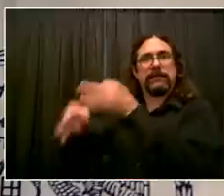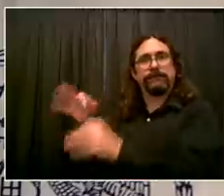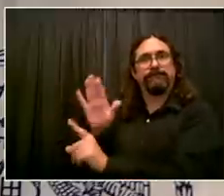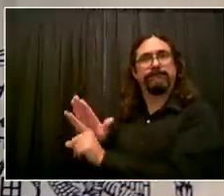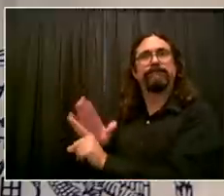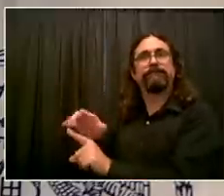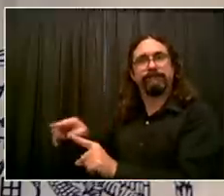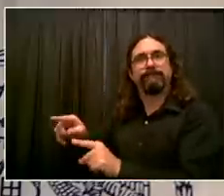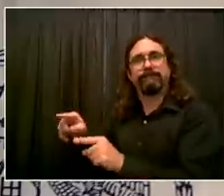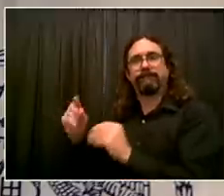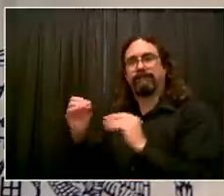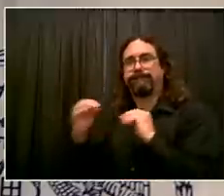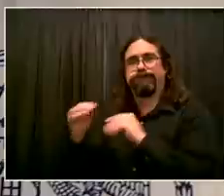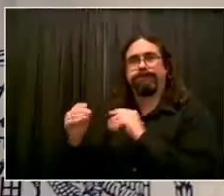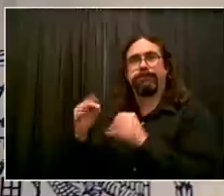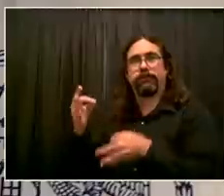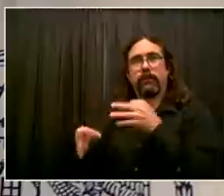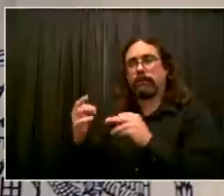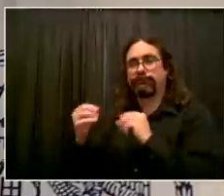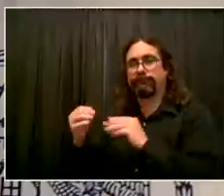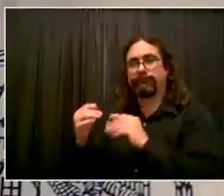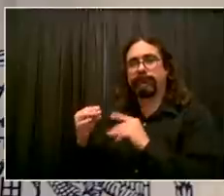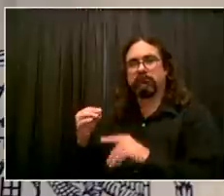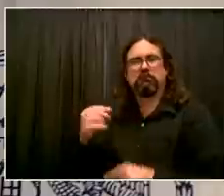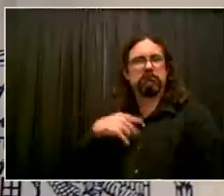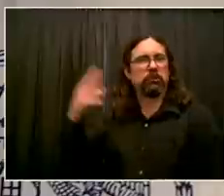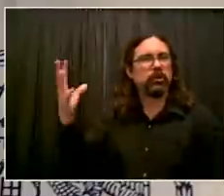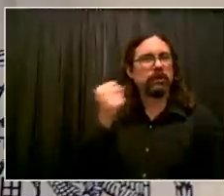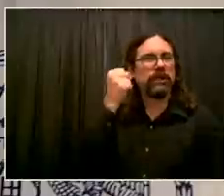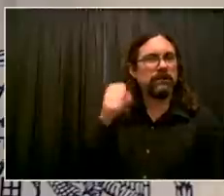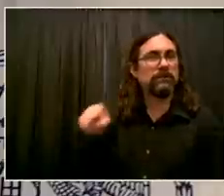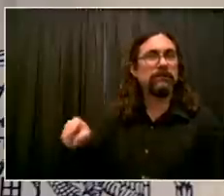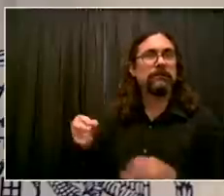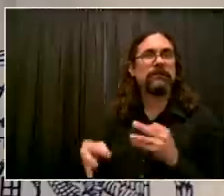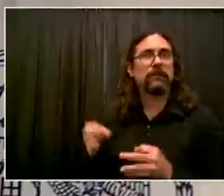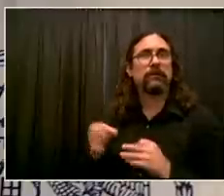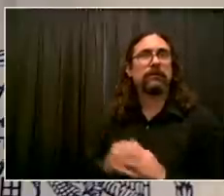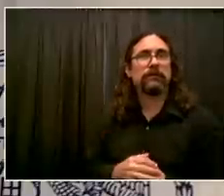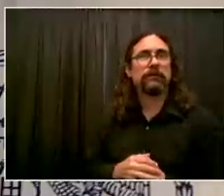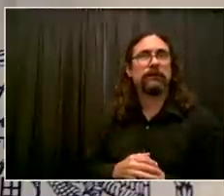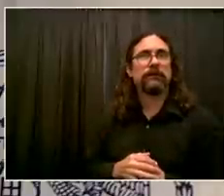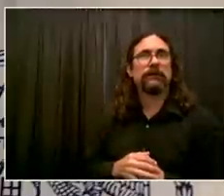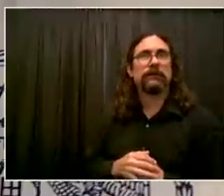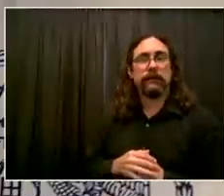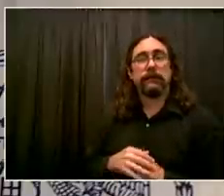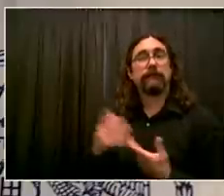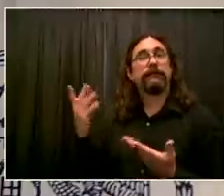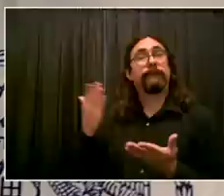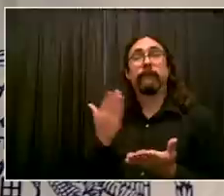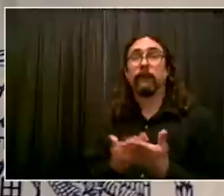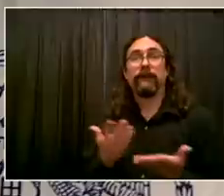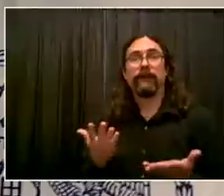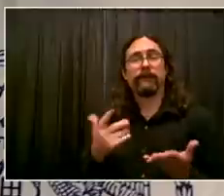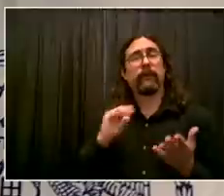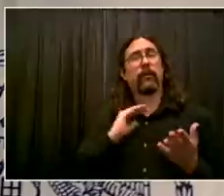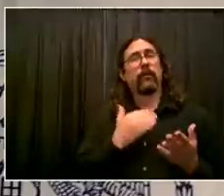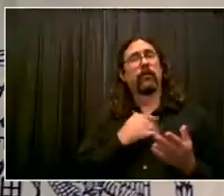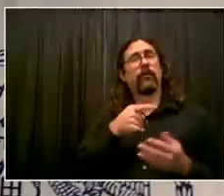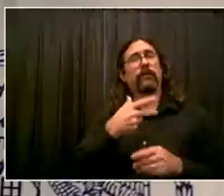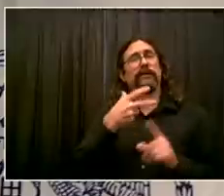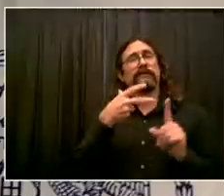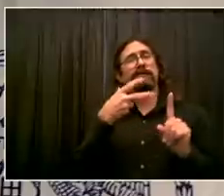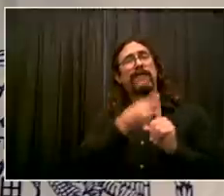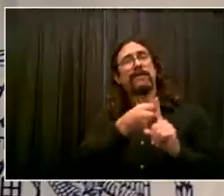once again has prevailed in court. So this is further evidence. Another reason we're confident about the mandate that we have for the schools.